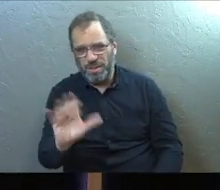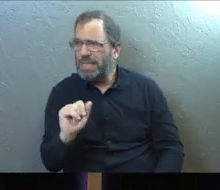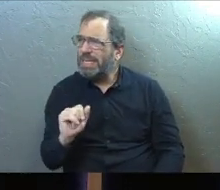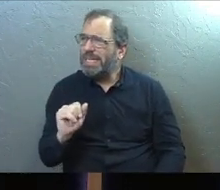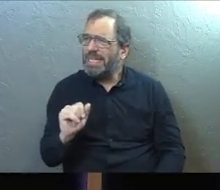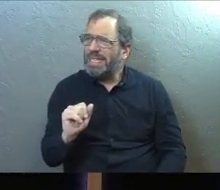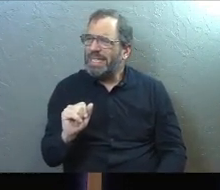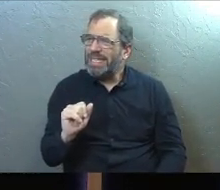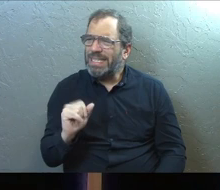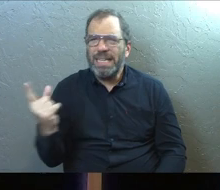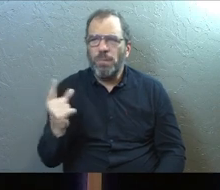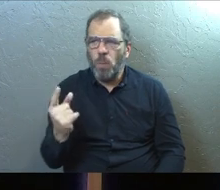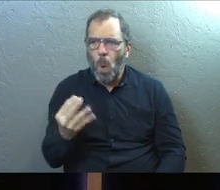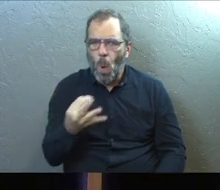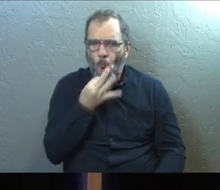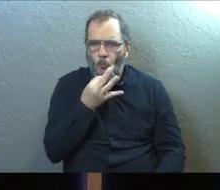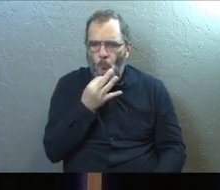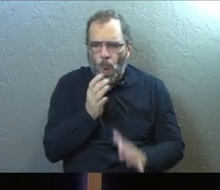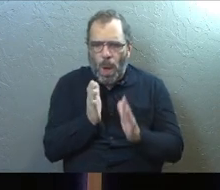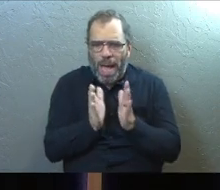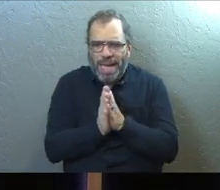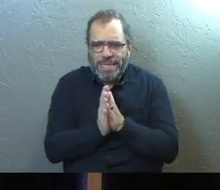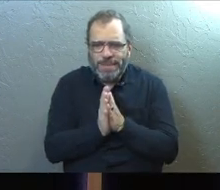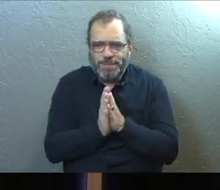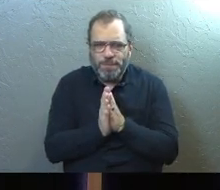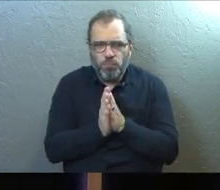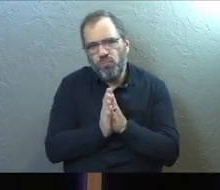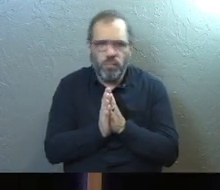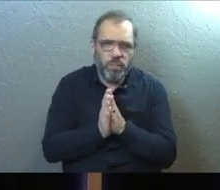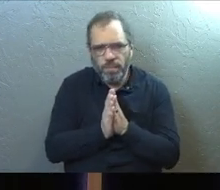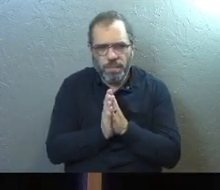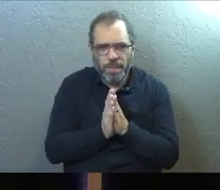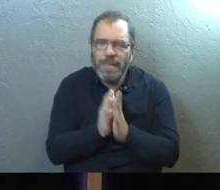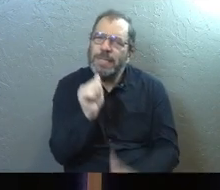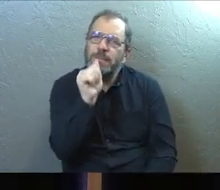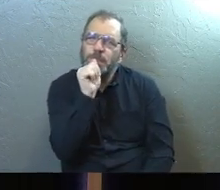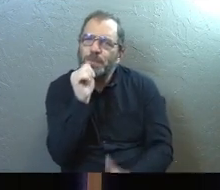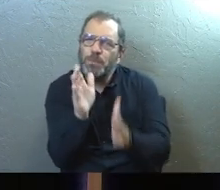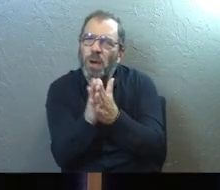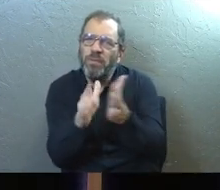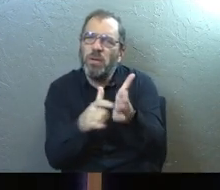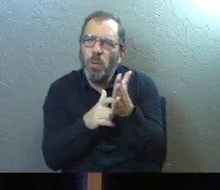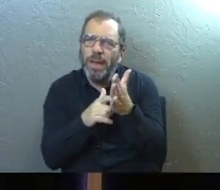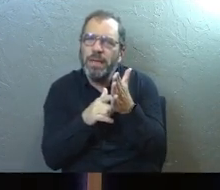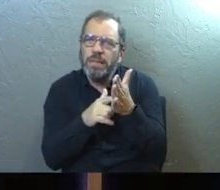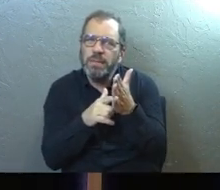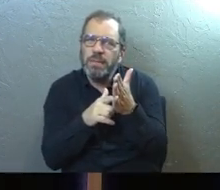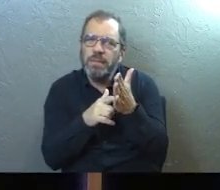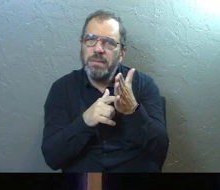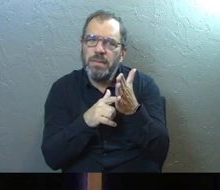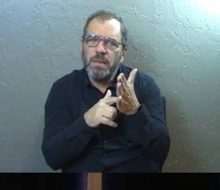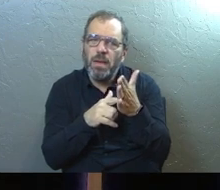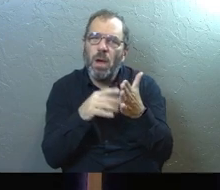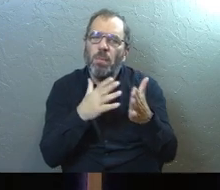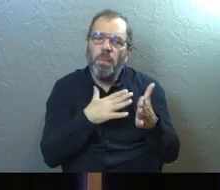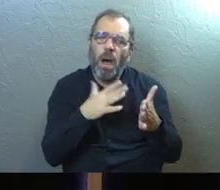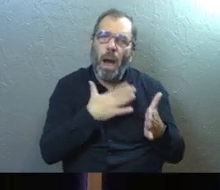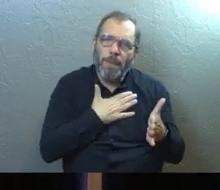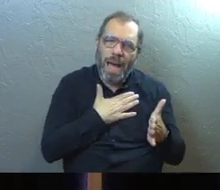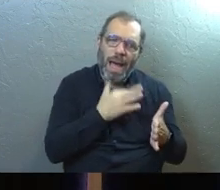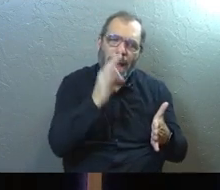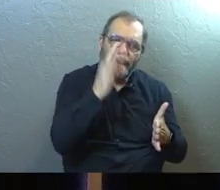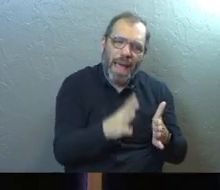This question that someone had the courage to ask has actually been a private prayer request put on the pastor's prayer